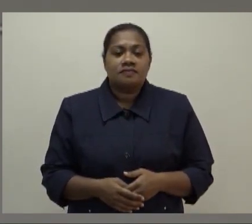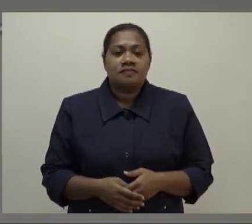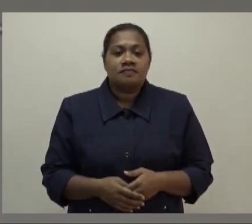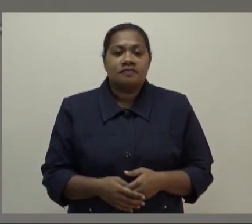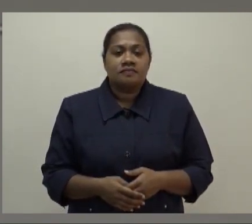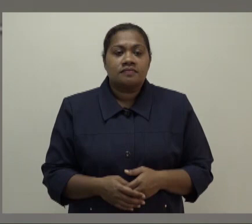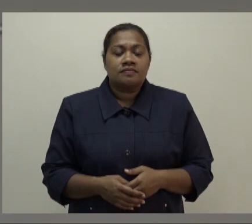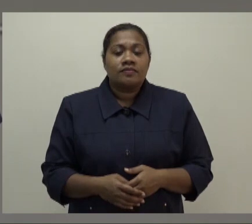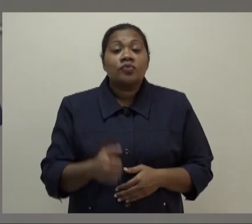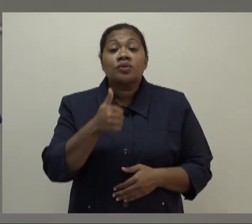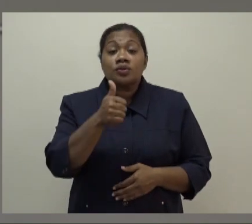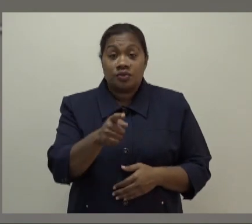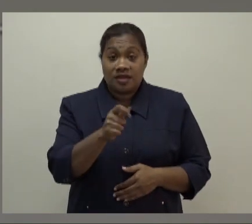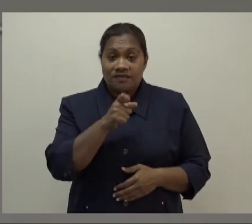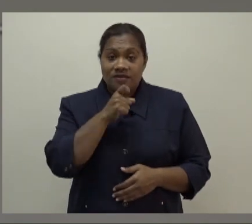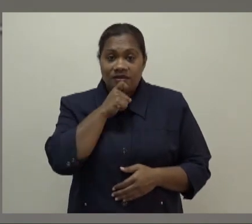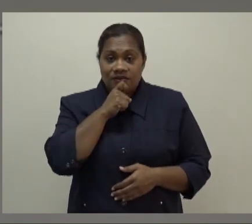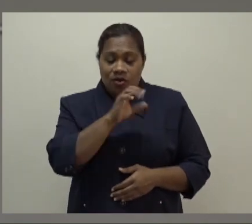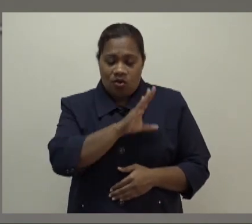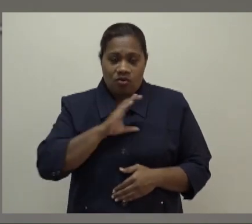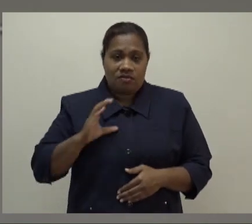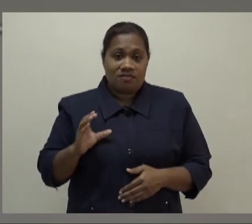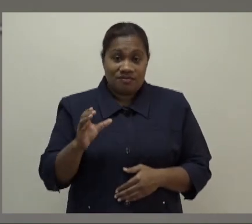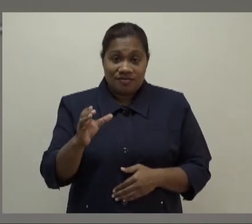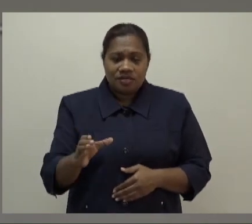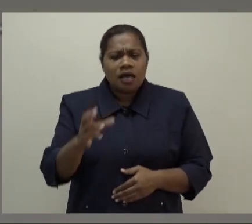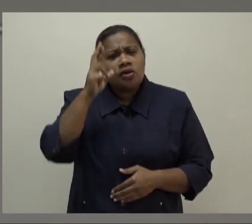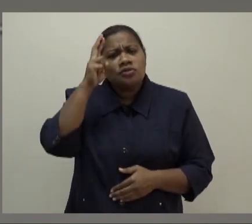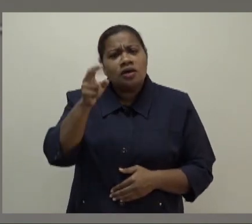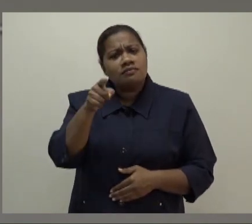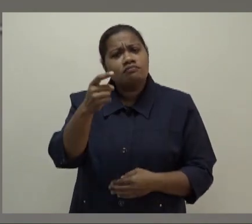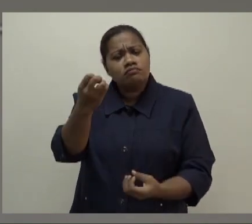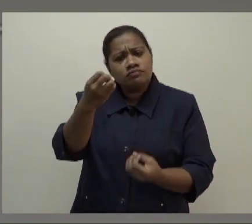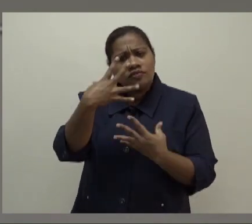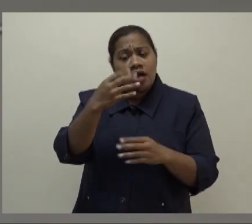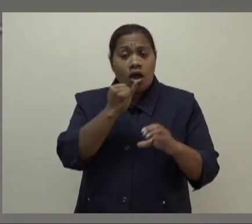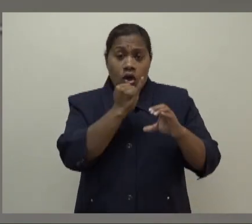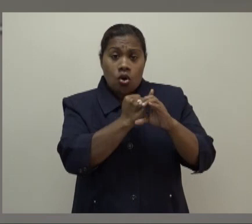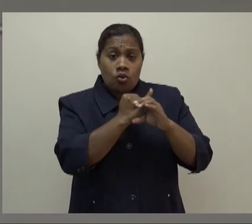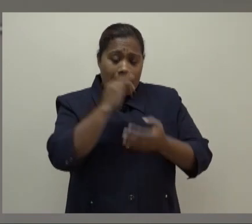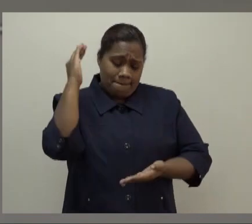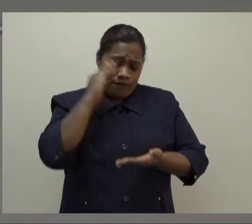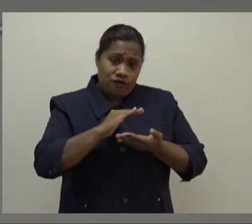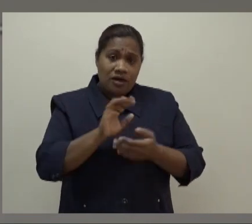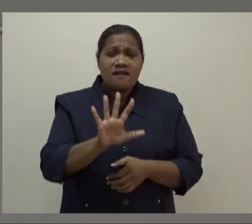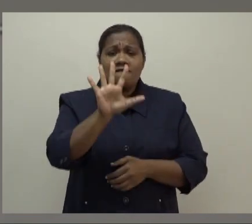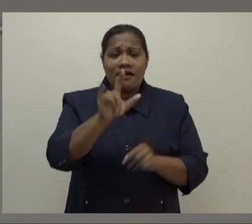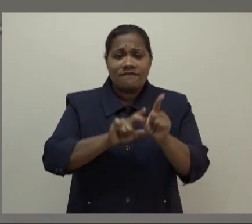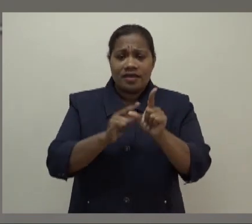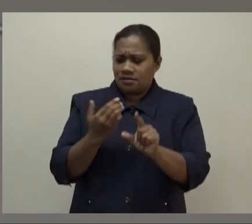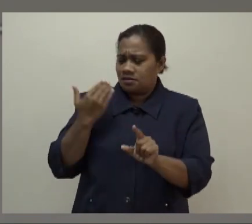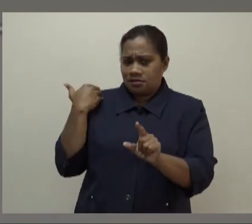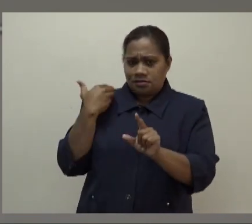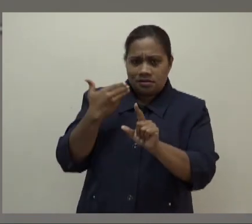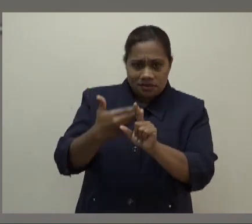good afternoon, Commissioner. Sir, you mentioned that the crime rates decreased over the past five years. If you can just clarify